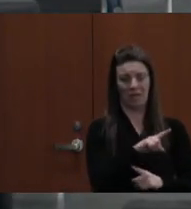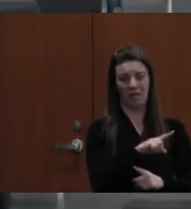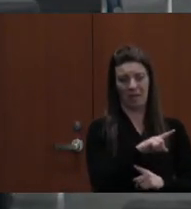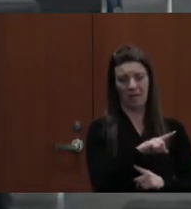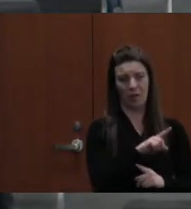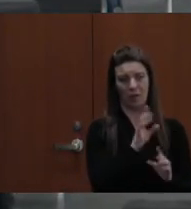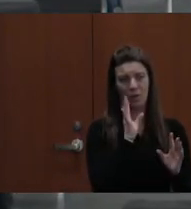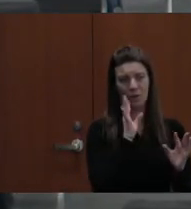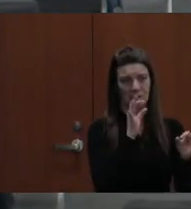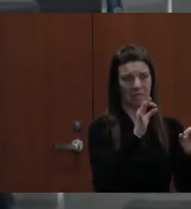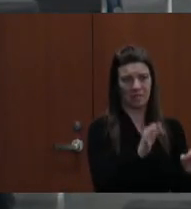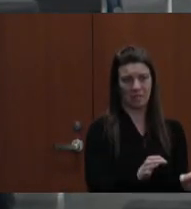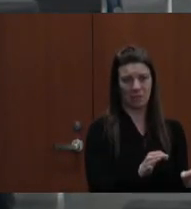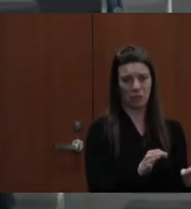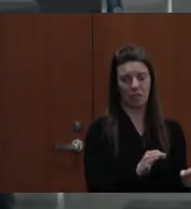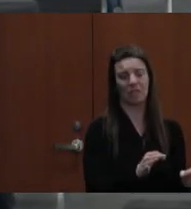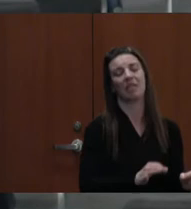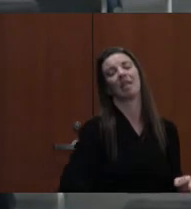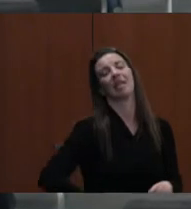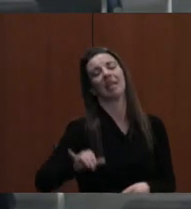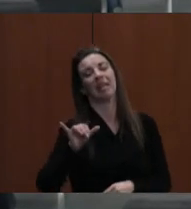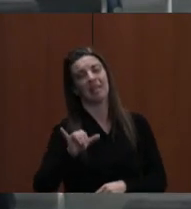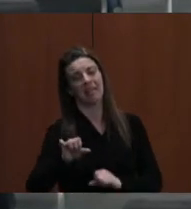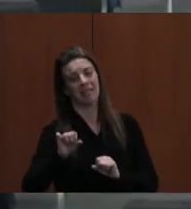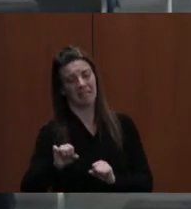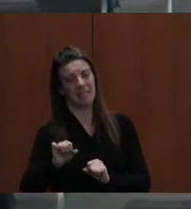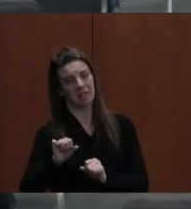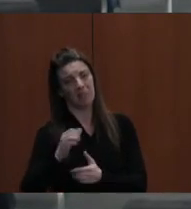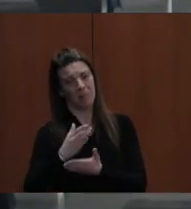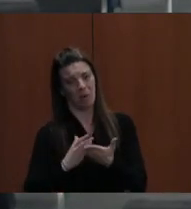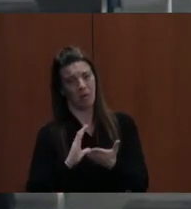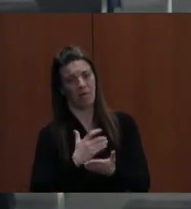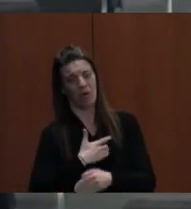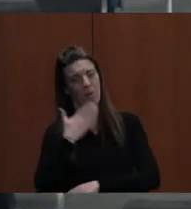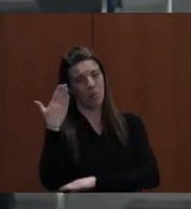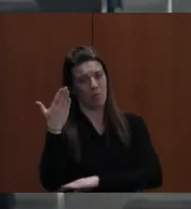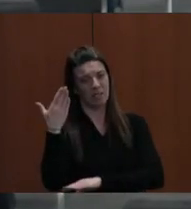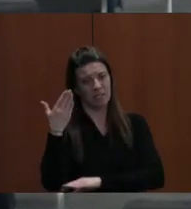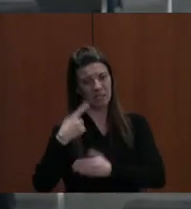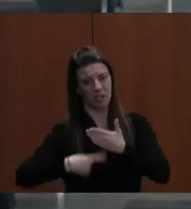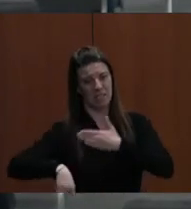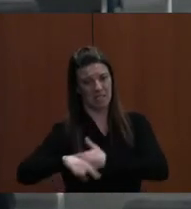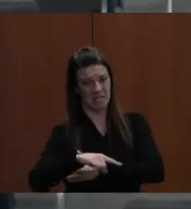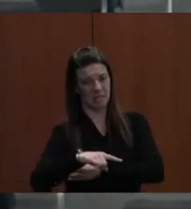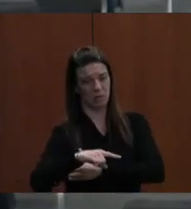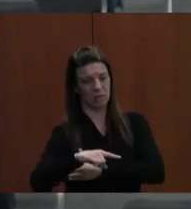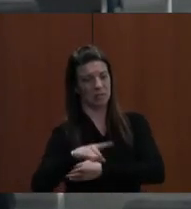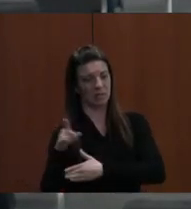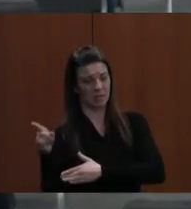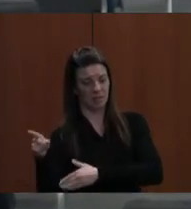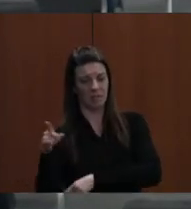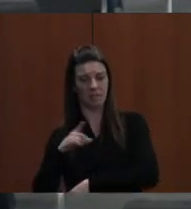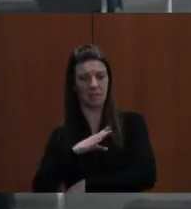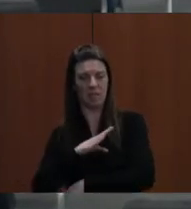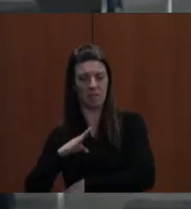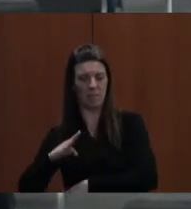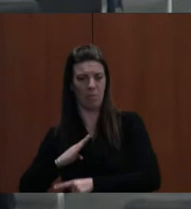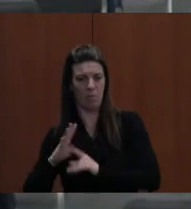AND COULD BE PART OF THE PRESENTATION NEXT WEEK, UH, FOR THE JOINT MEETING BETWEEN THE BOARD OF ED AND THE BOARD OF COUNTY COMMISSIONERS.